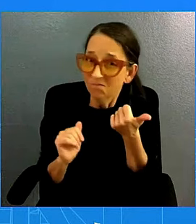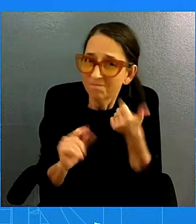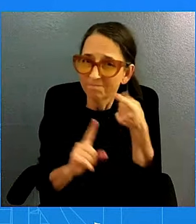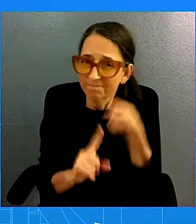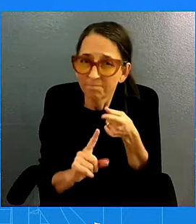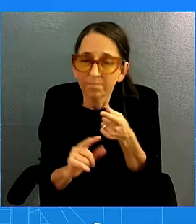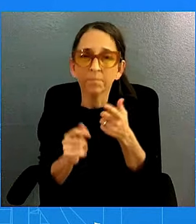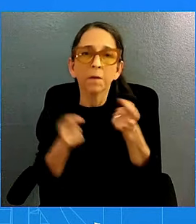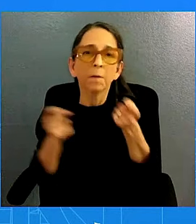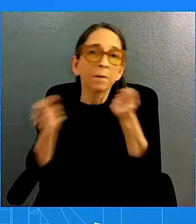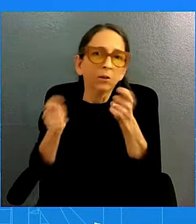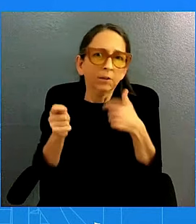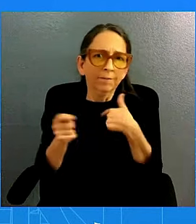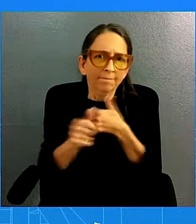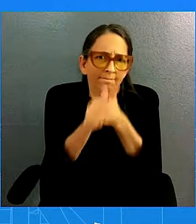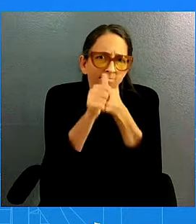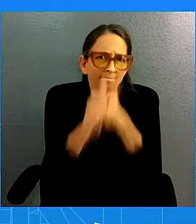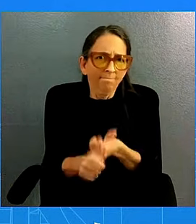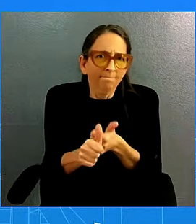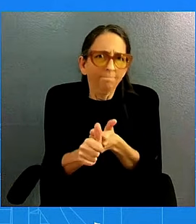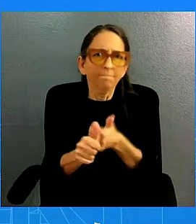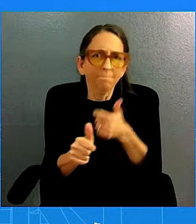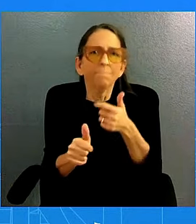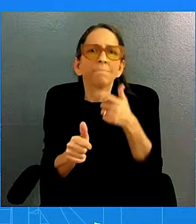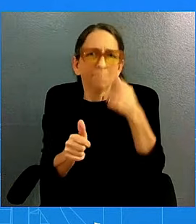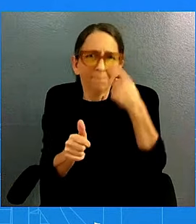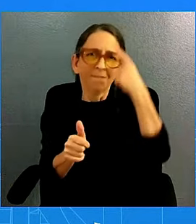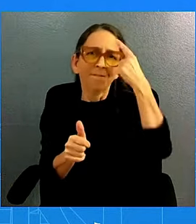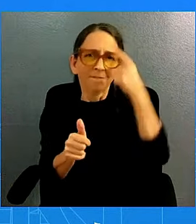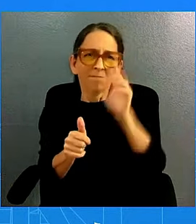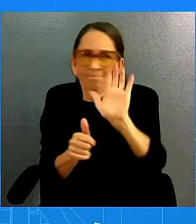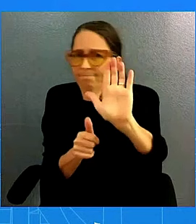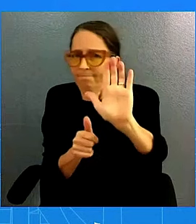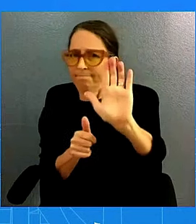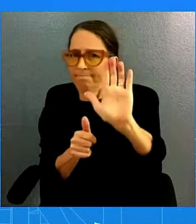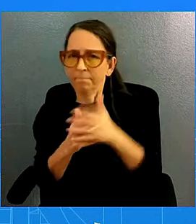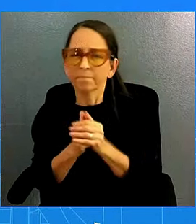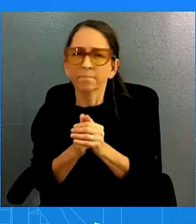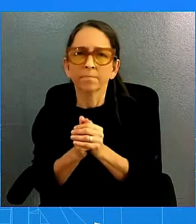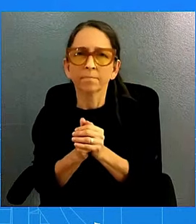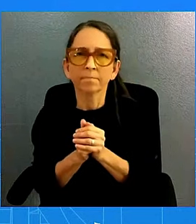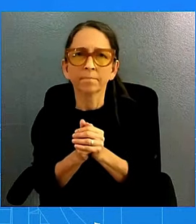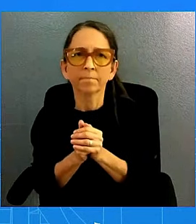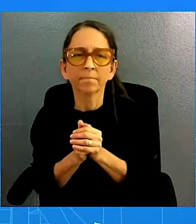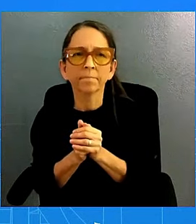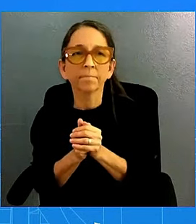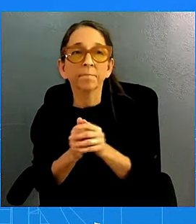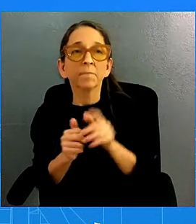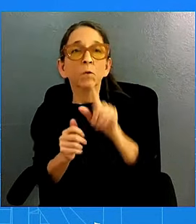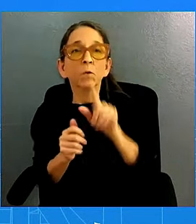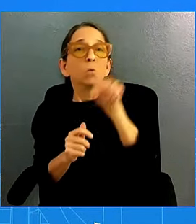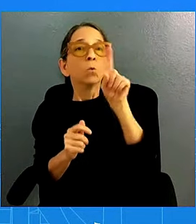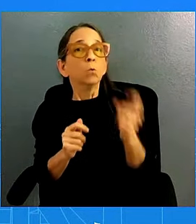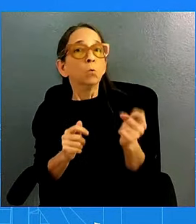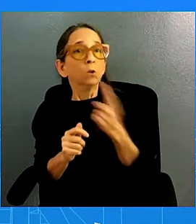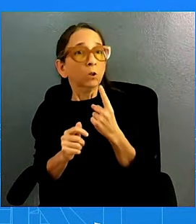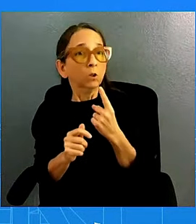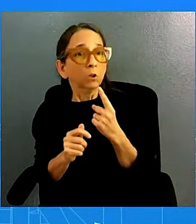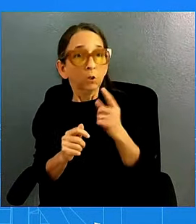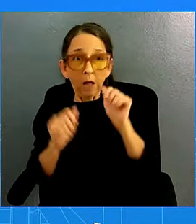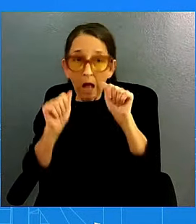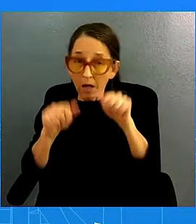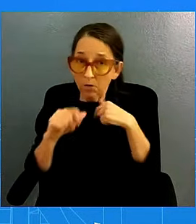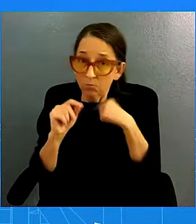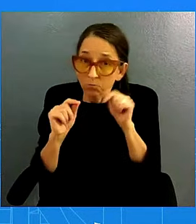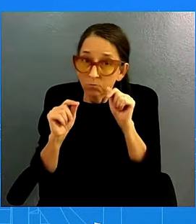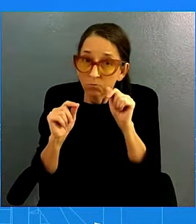continuous in making that clear. Was there any surprise here at the White House by the size of the